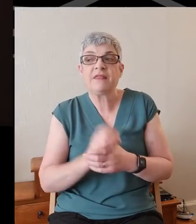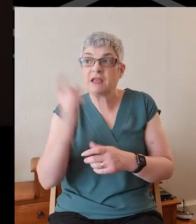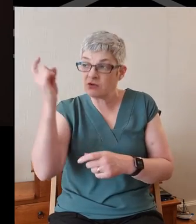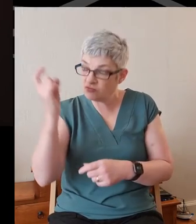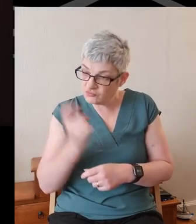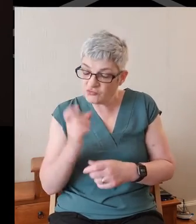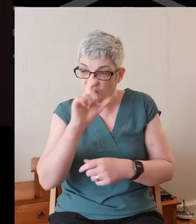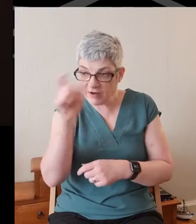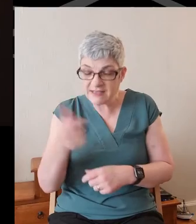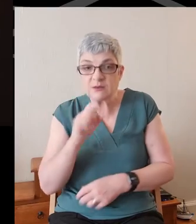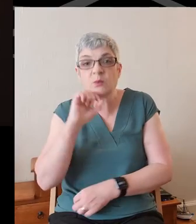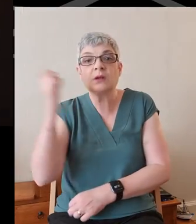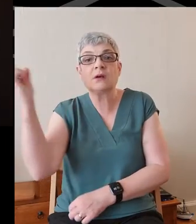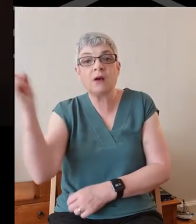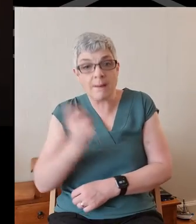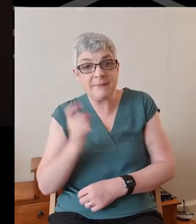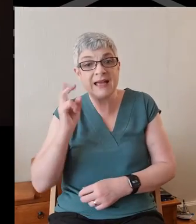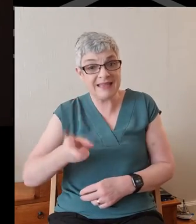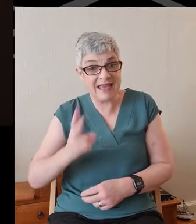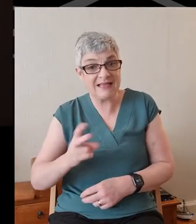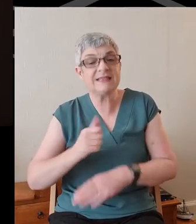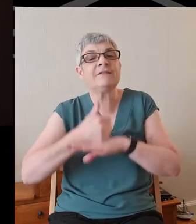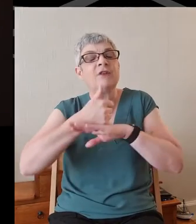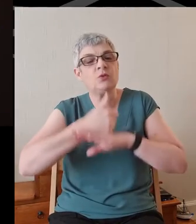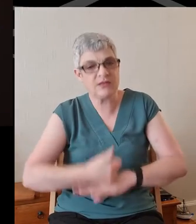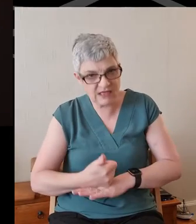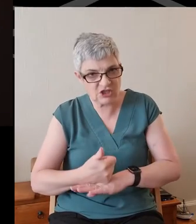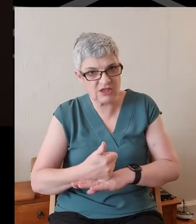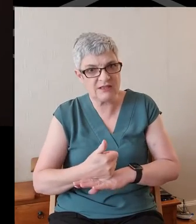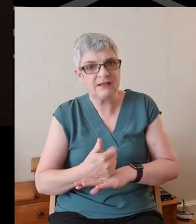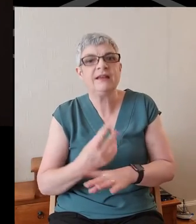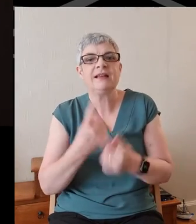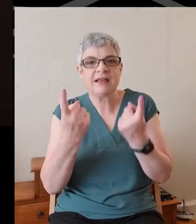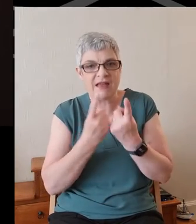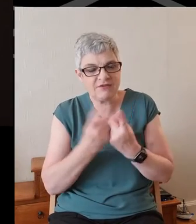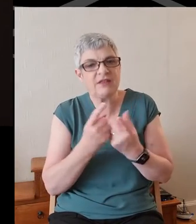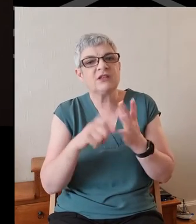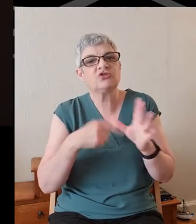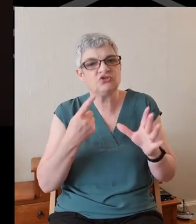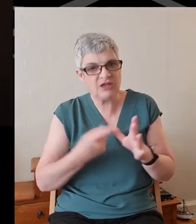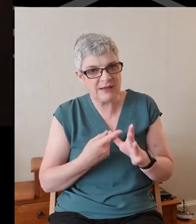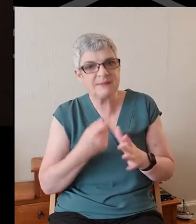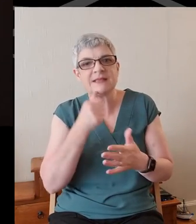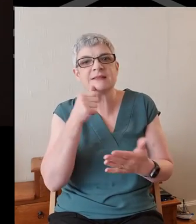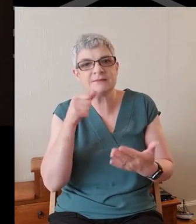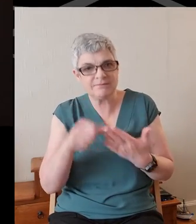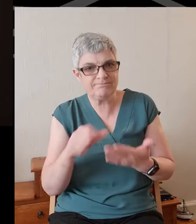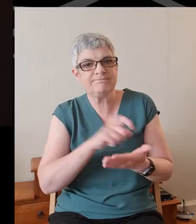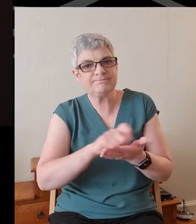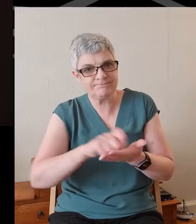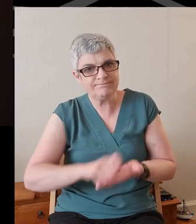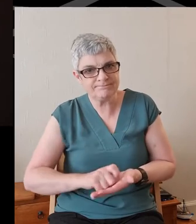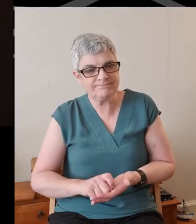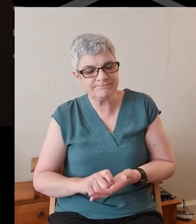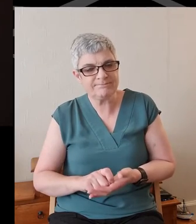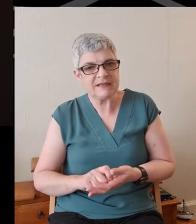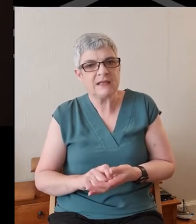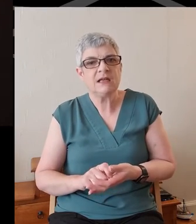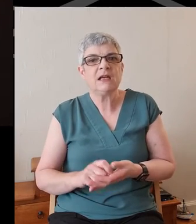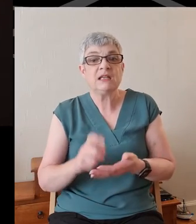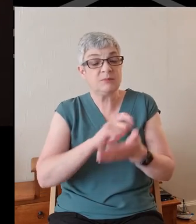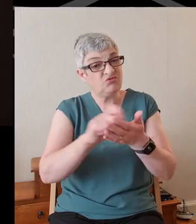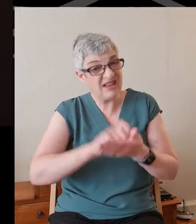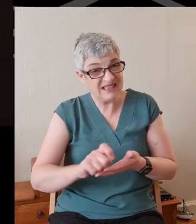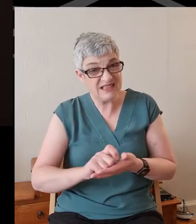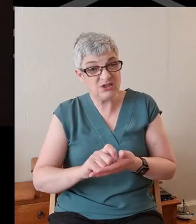coming again has been foundational in all that James has been sharing through this letter. He's been writing to a small, to a